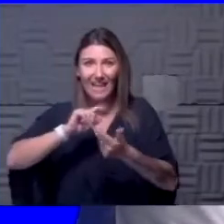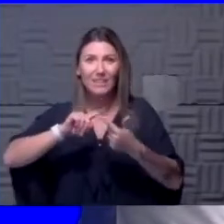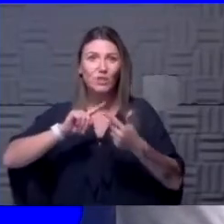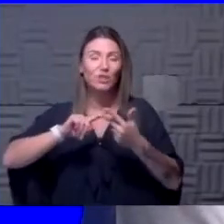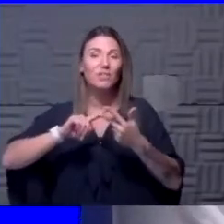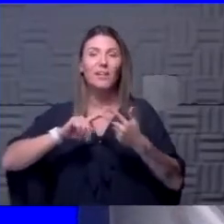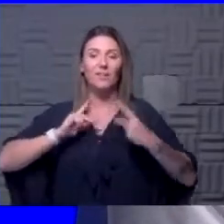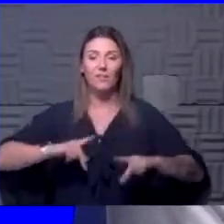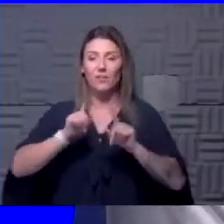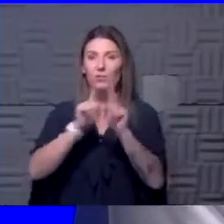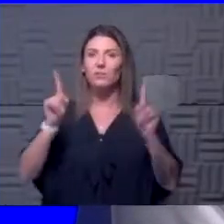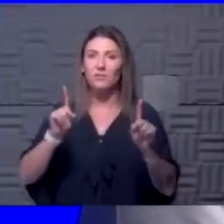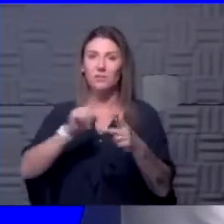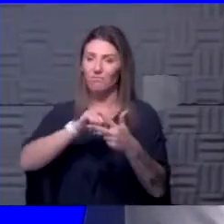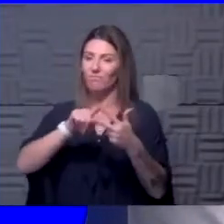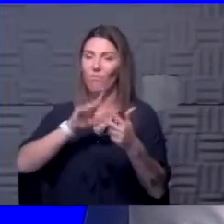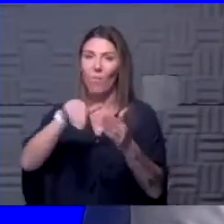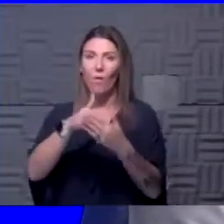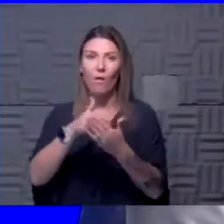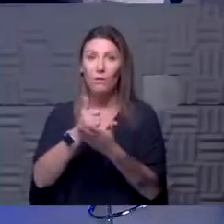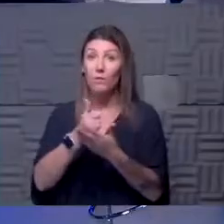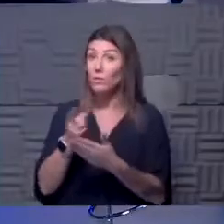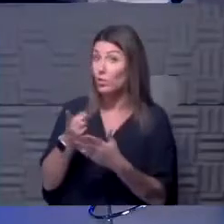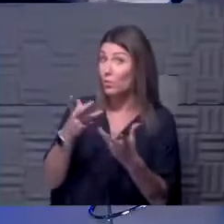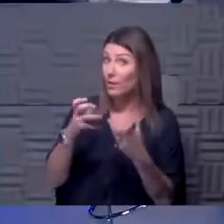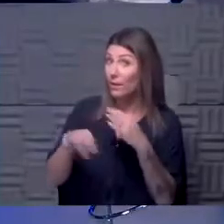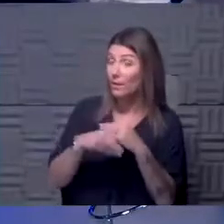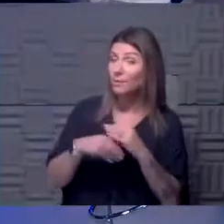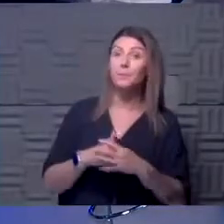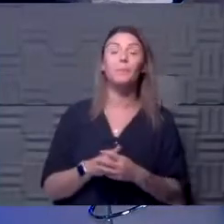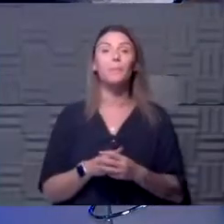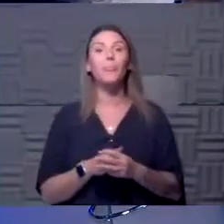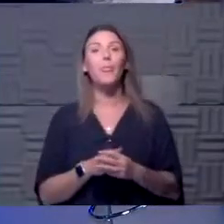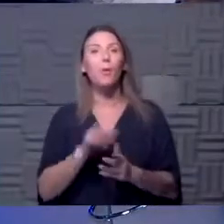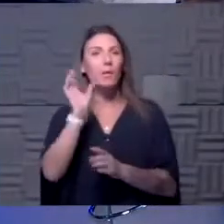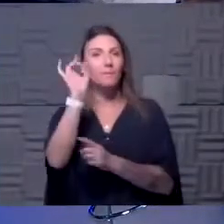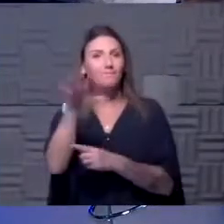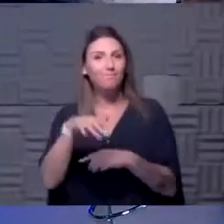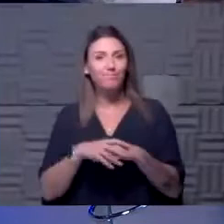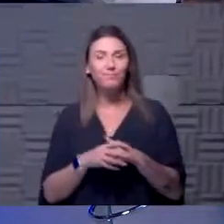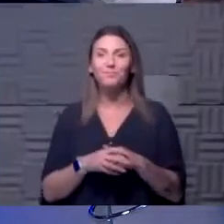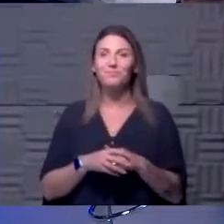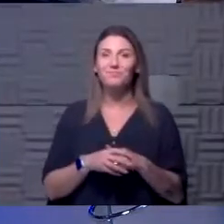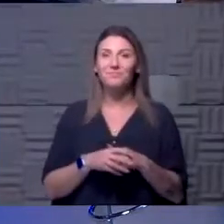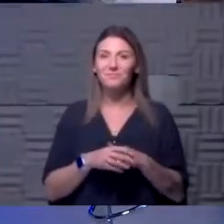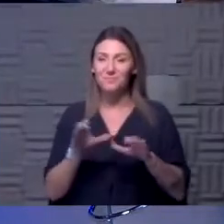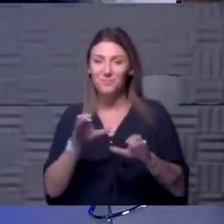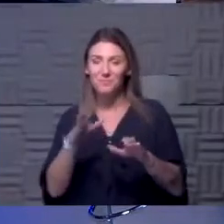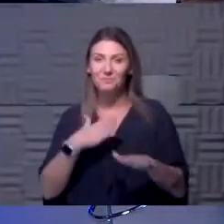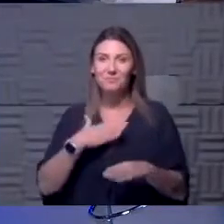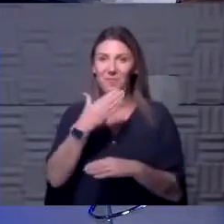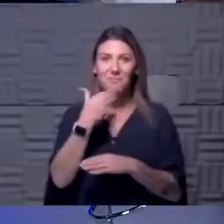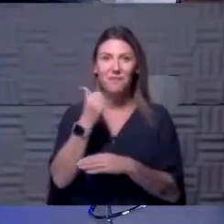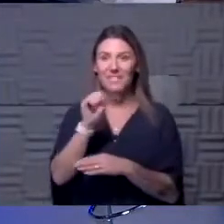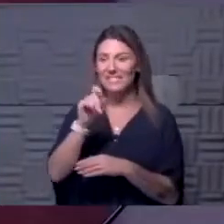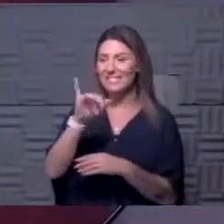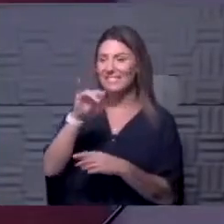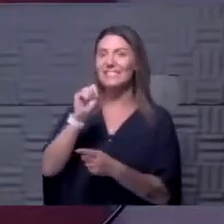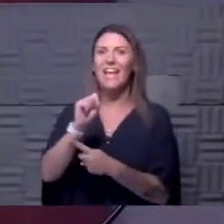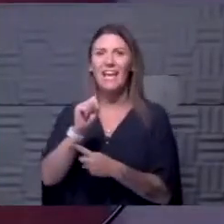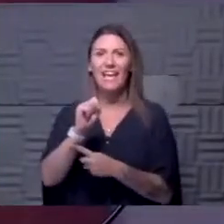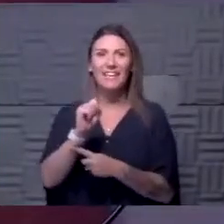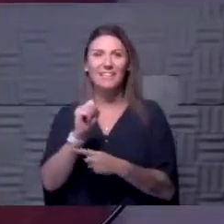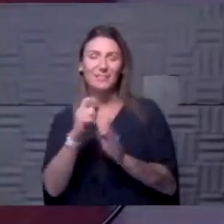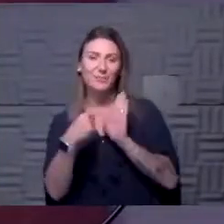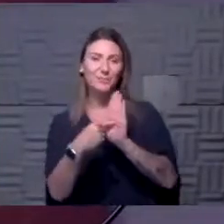physical distancing is going to help as well. All right. Did you have something else to Oh, I was just going to throw out there right and do my best Stites impression, but the principles